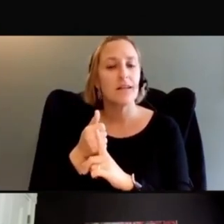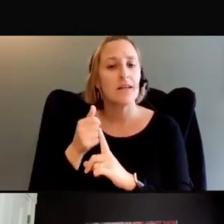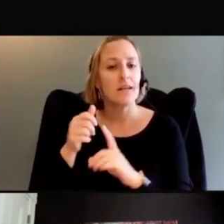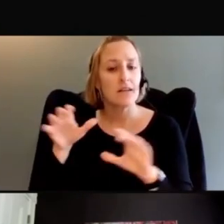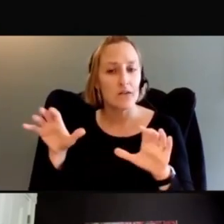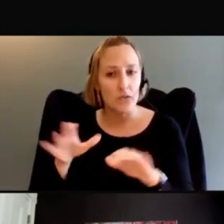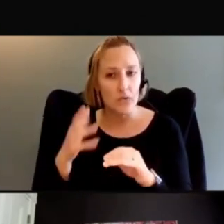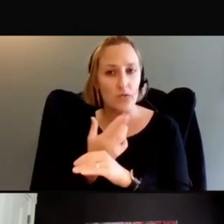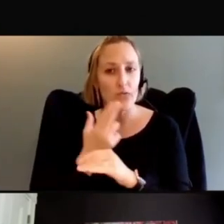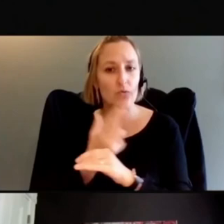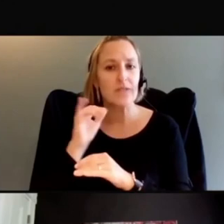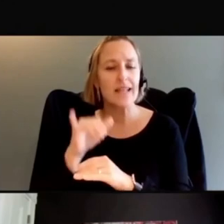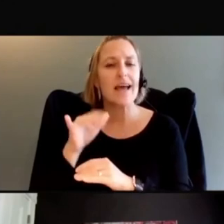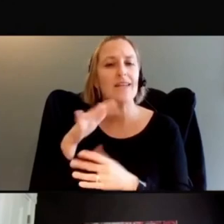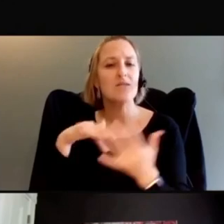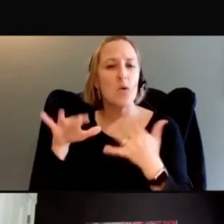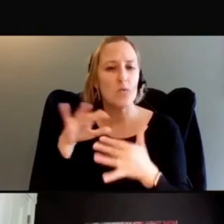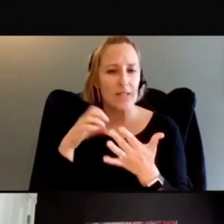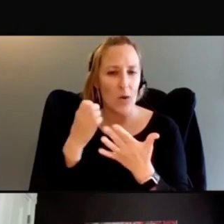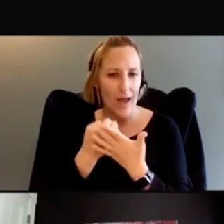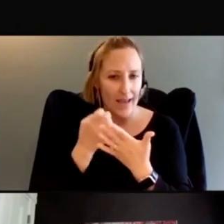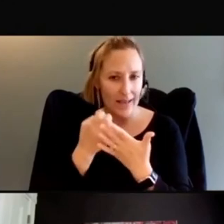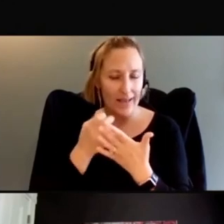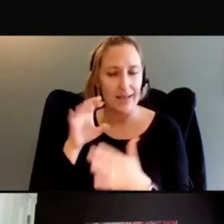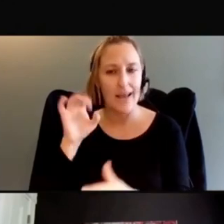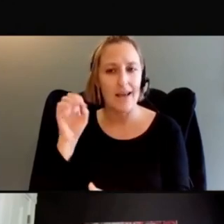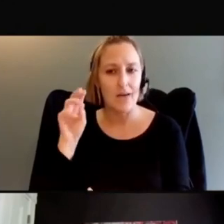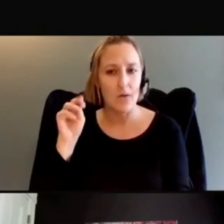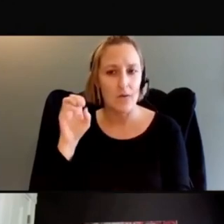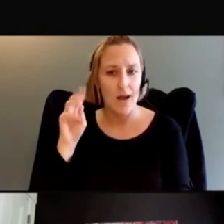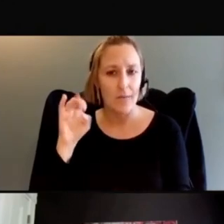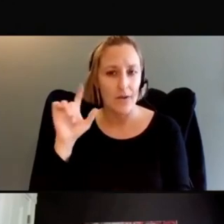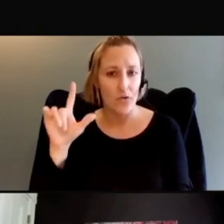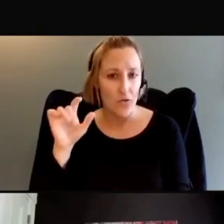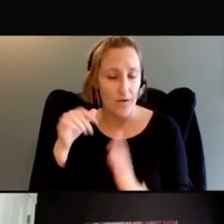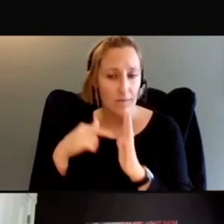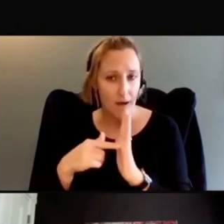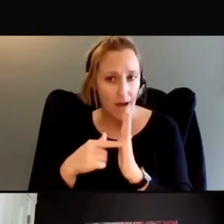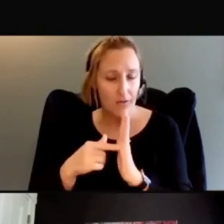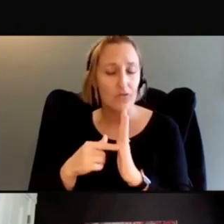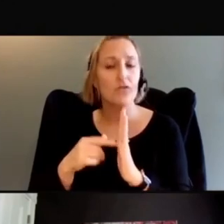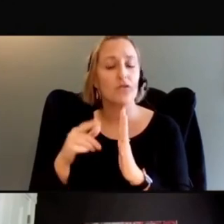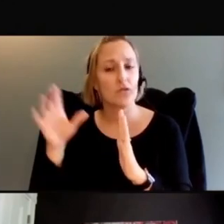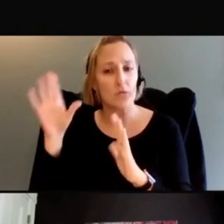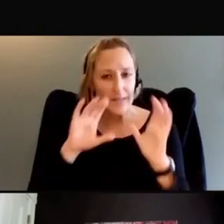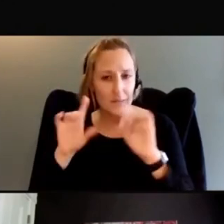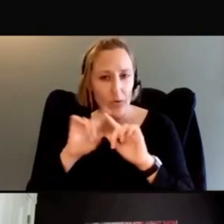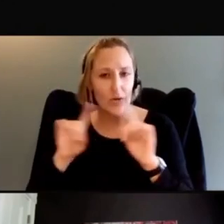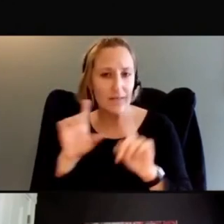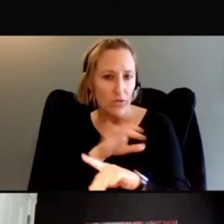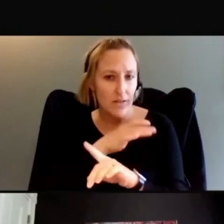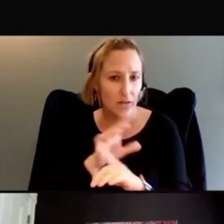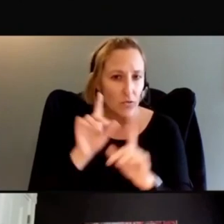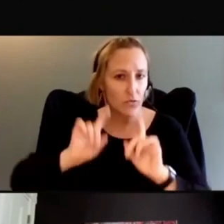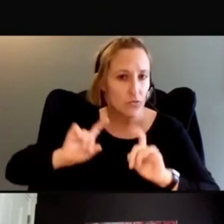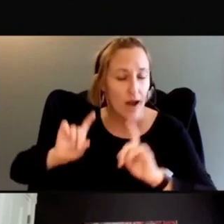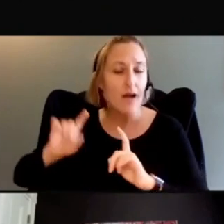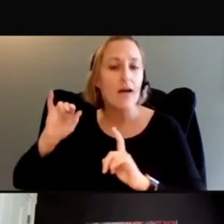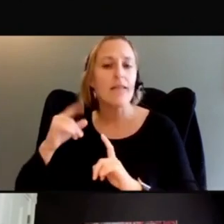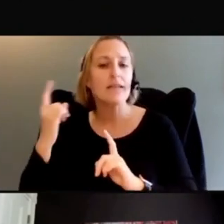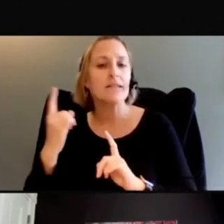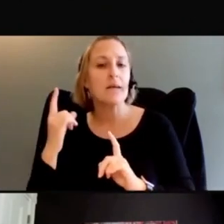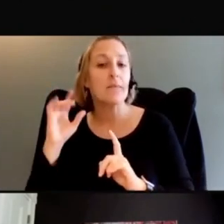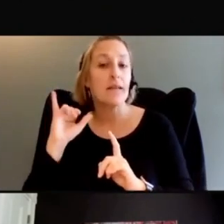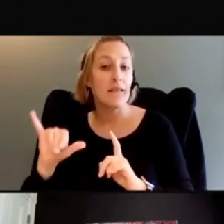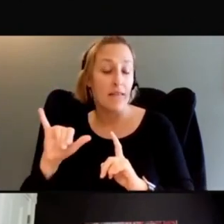model to explore minority participation in clinical trials. And so it was, um, something that ended up